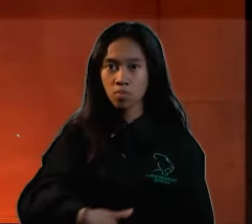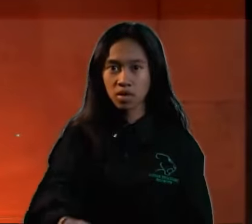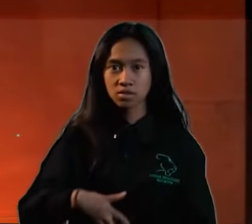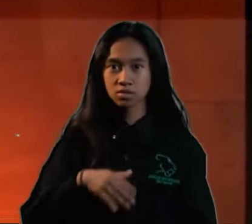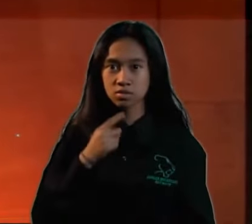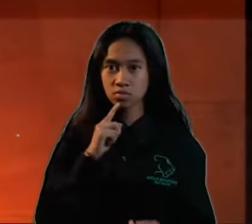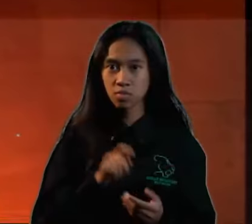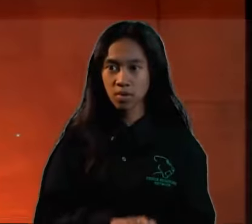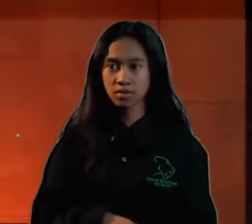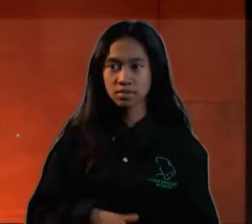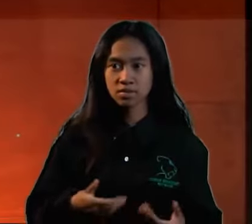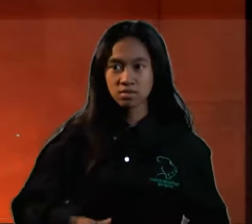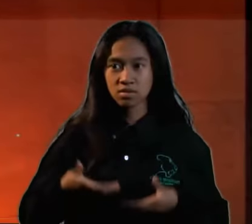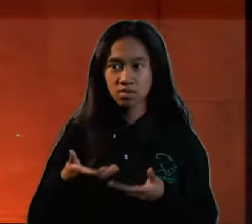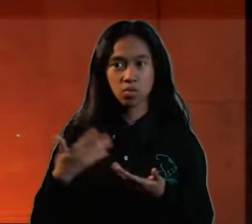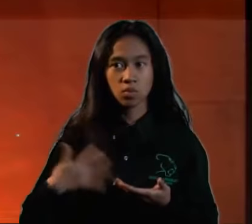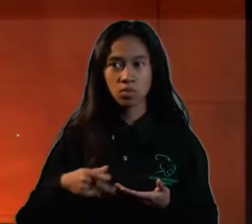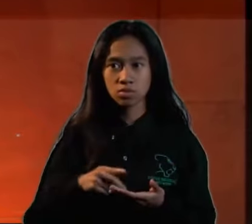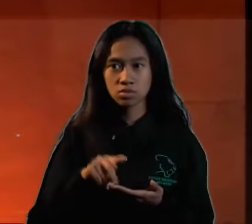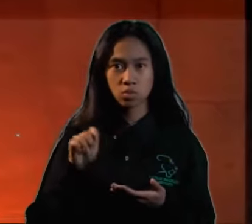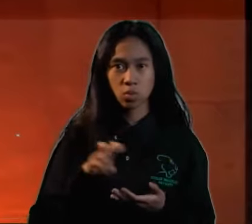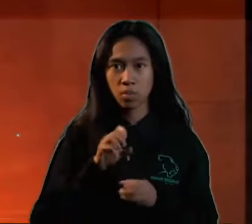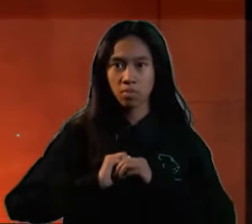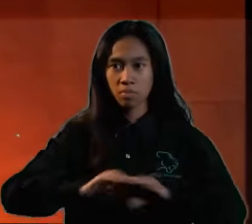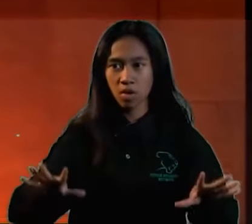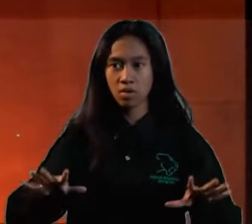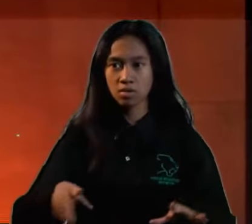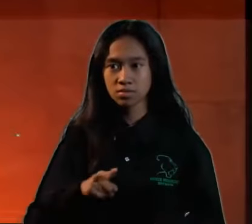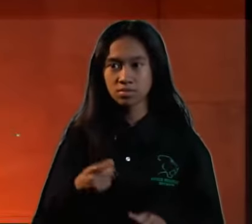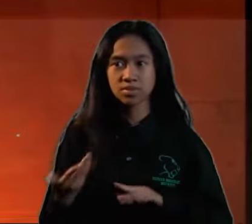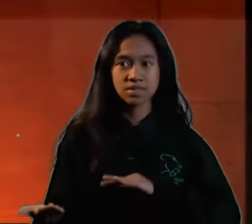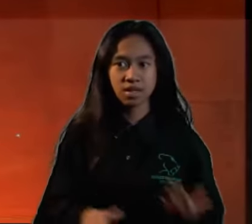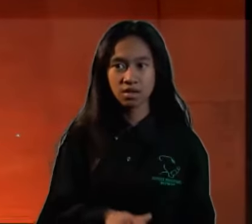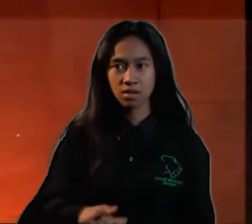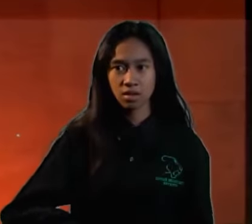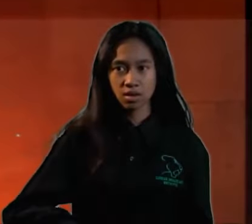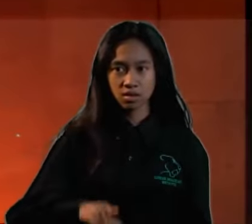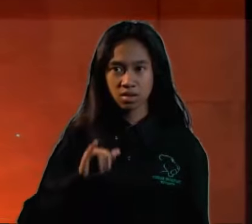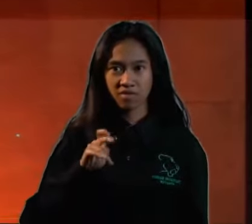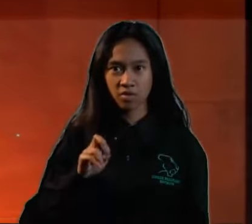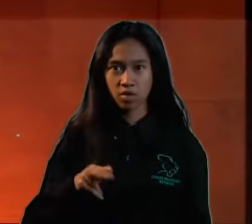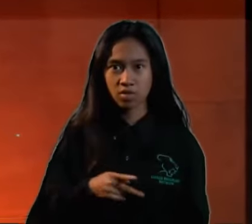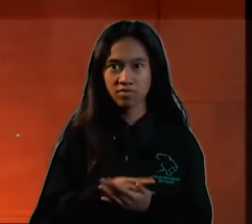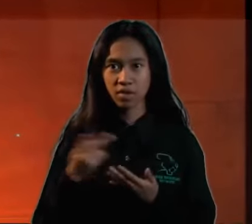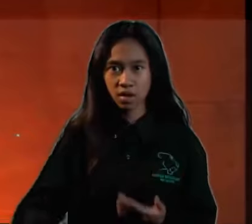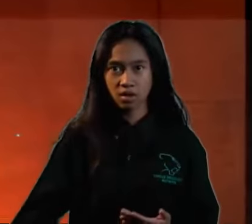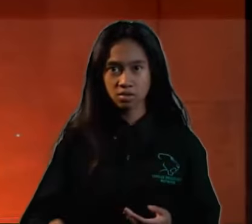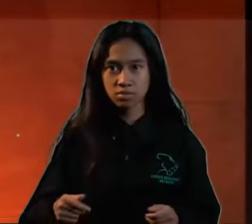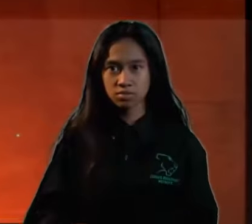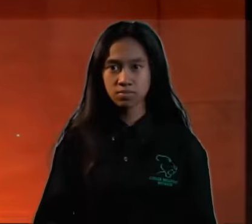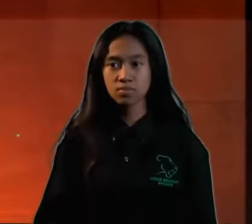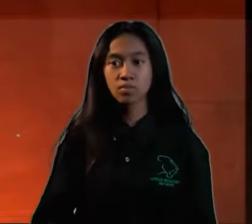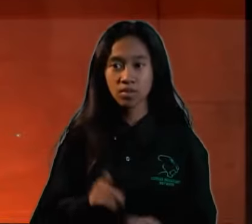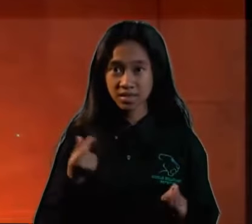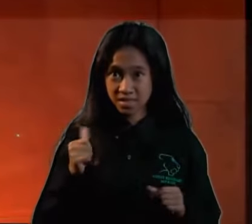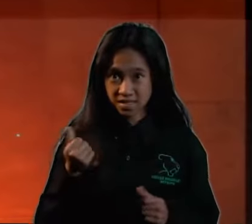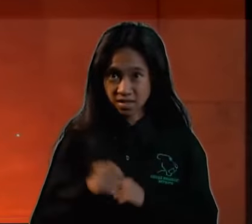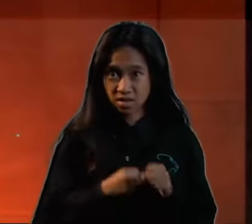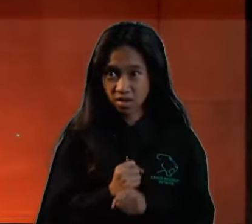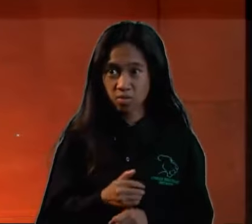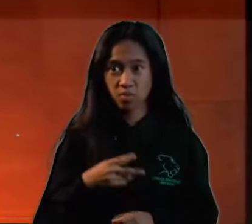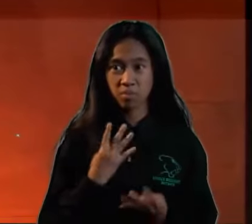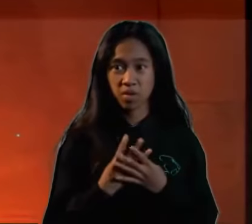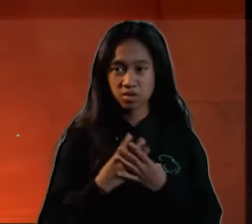caused a media frenzy in the 1950s, died of liver failure. After a decade in prison, Shepard was released